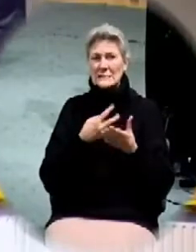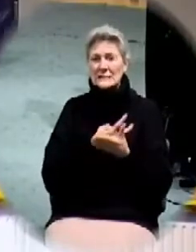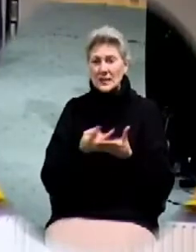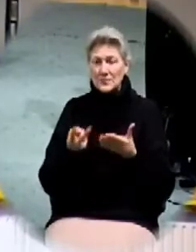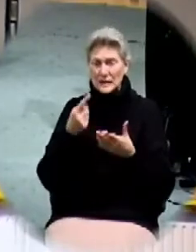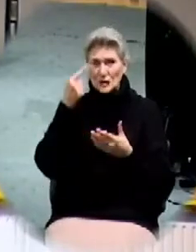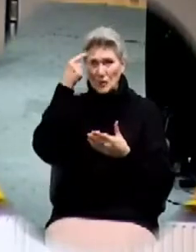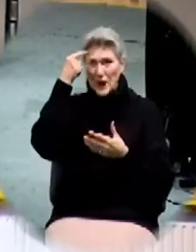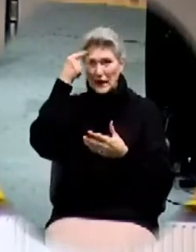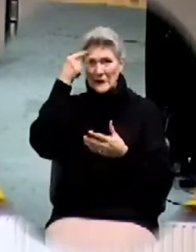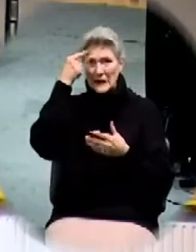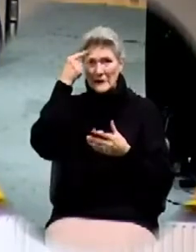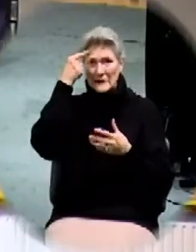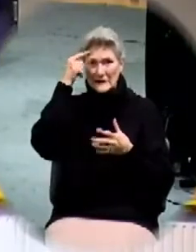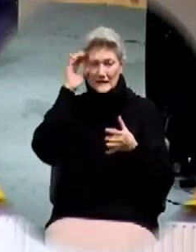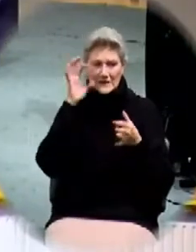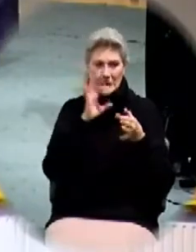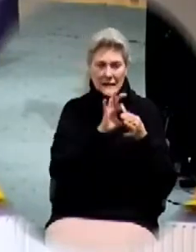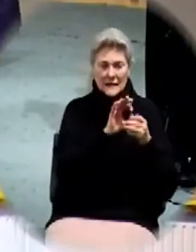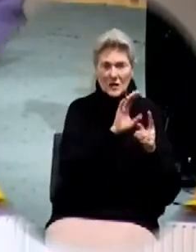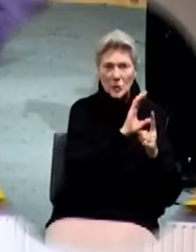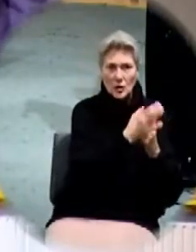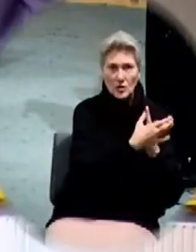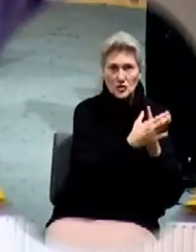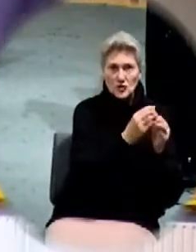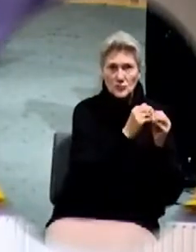is more culture than it is scripture